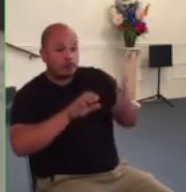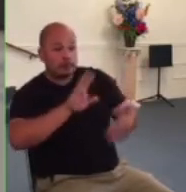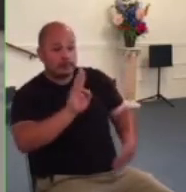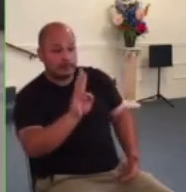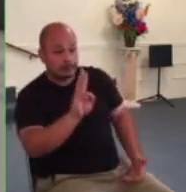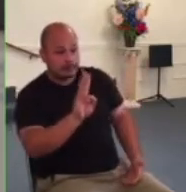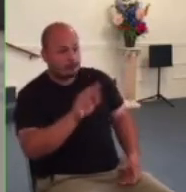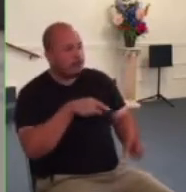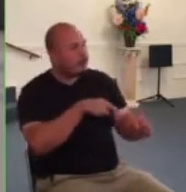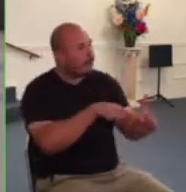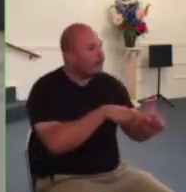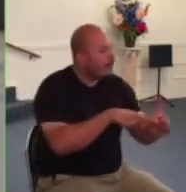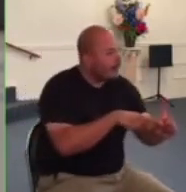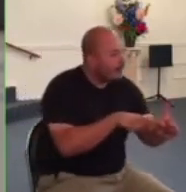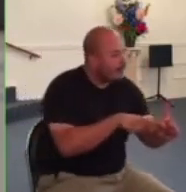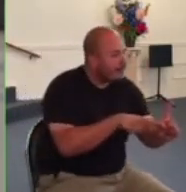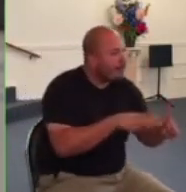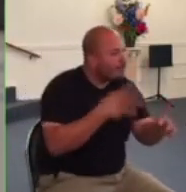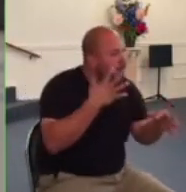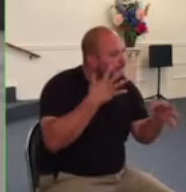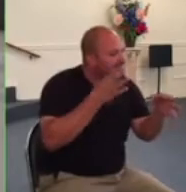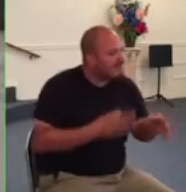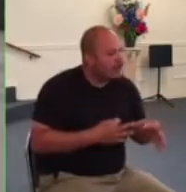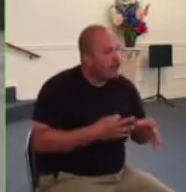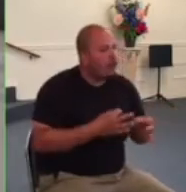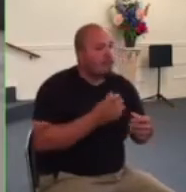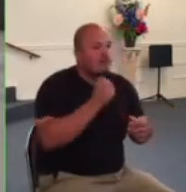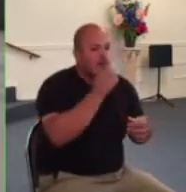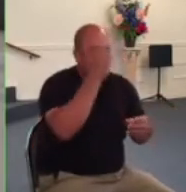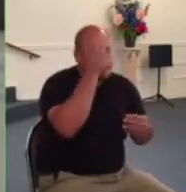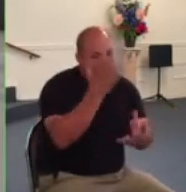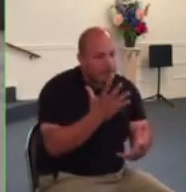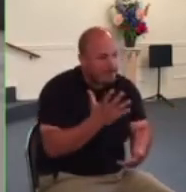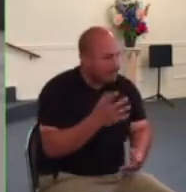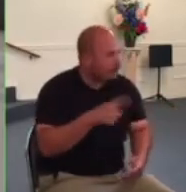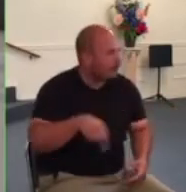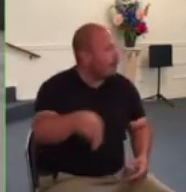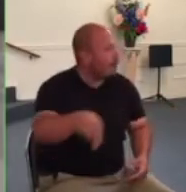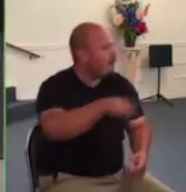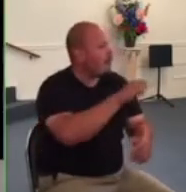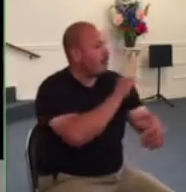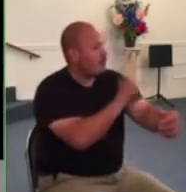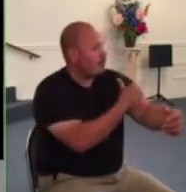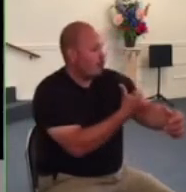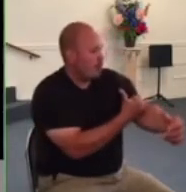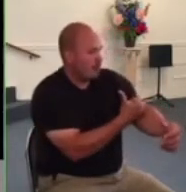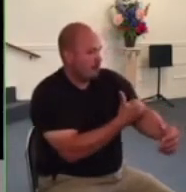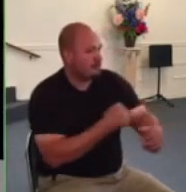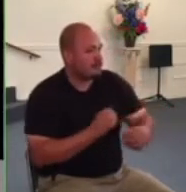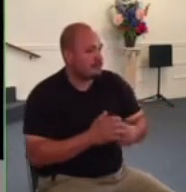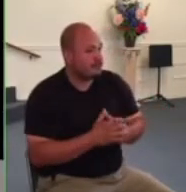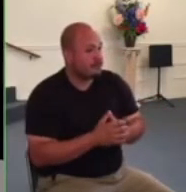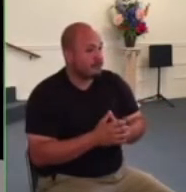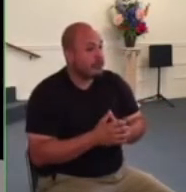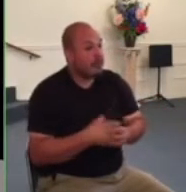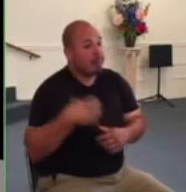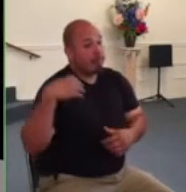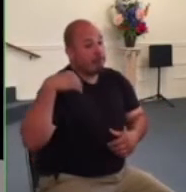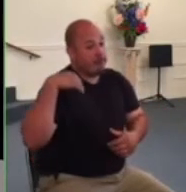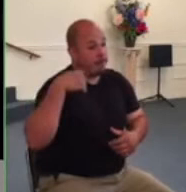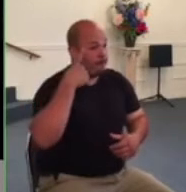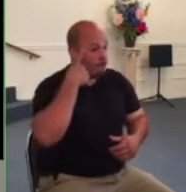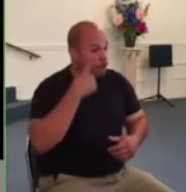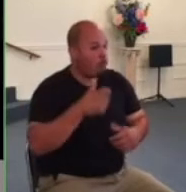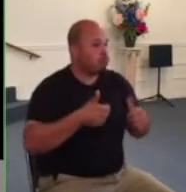even when they might have had reason to do so it's in verse 26 the captain of the temple guard comes to arrest the apostles